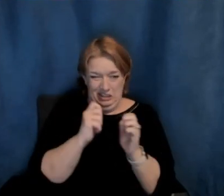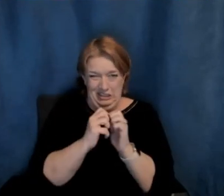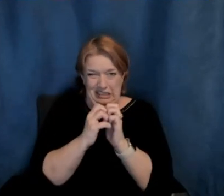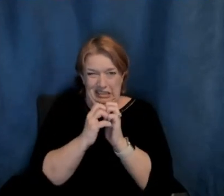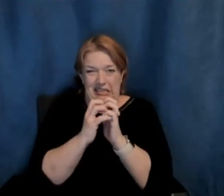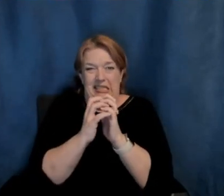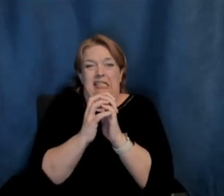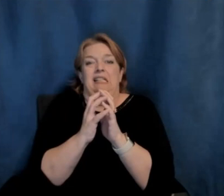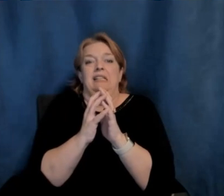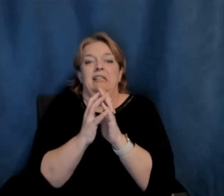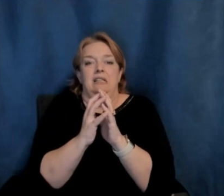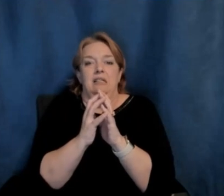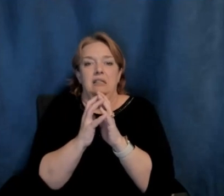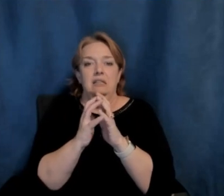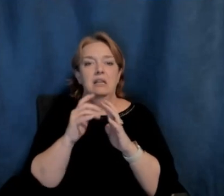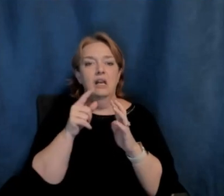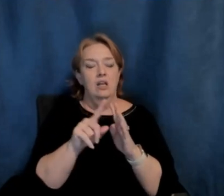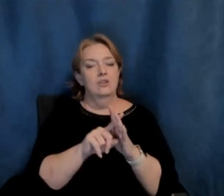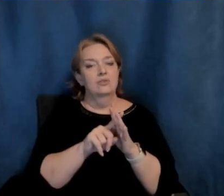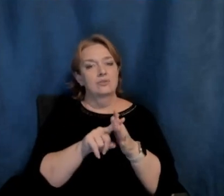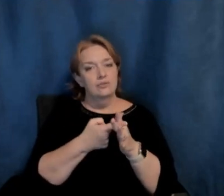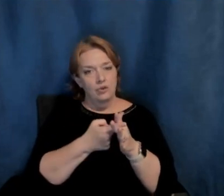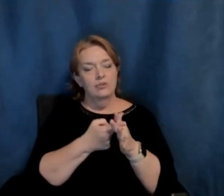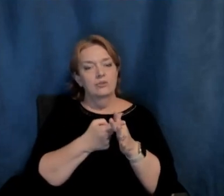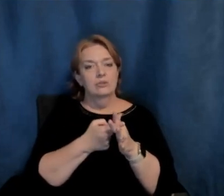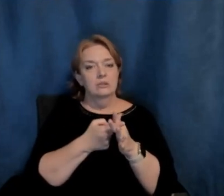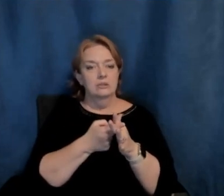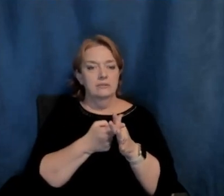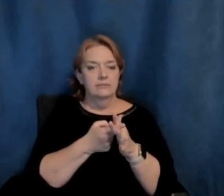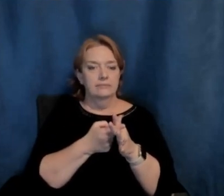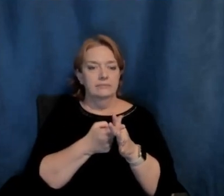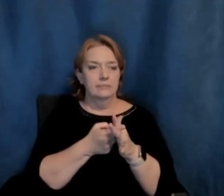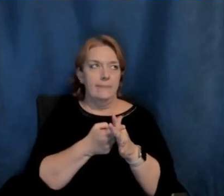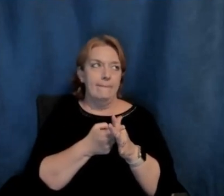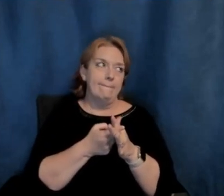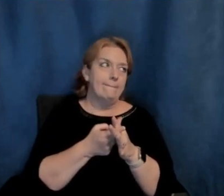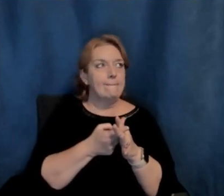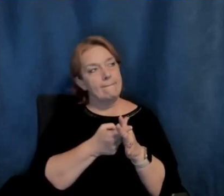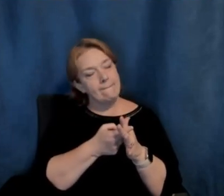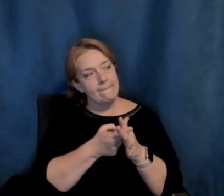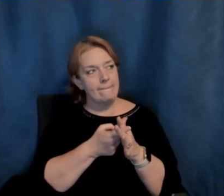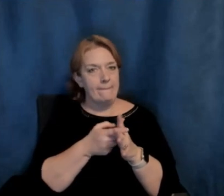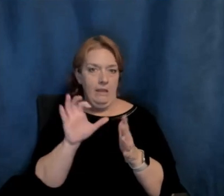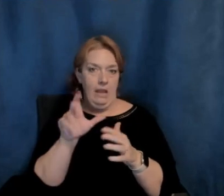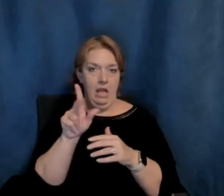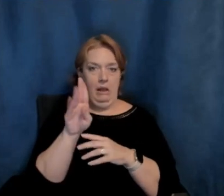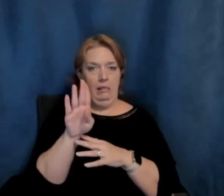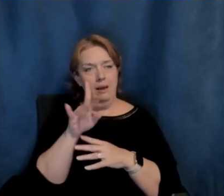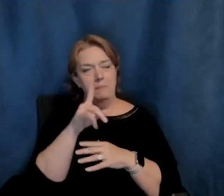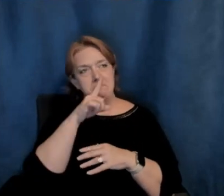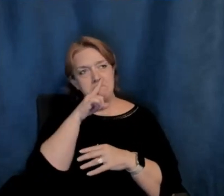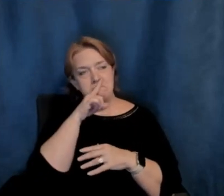They start an official, you know, I don't want to say club, but an official group,